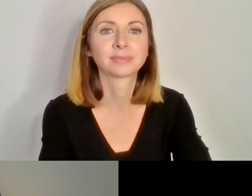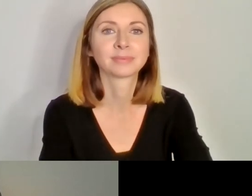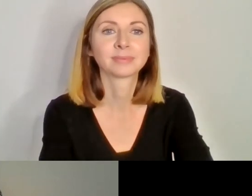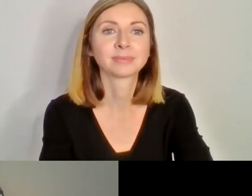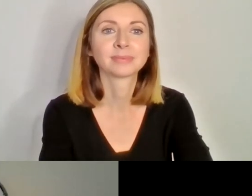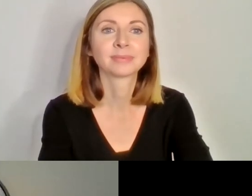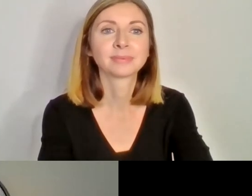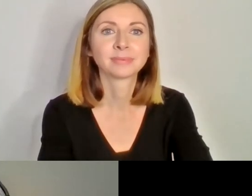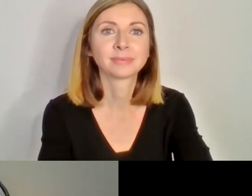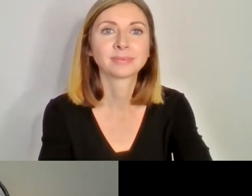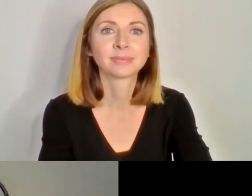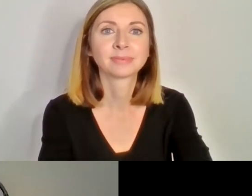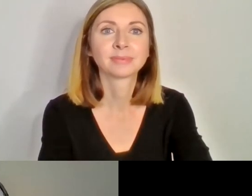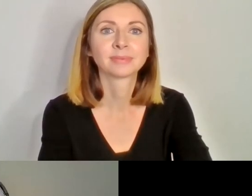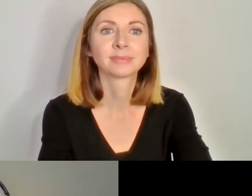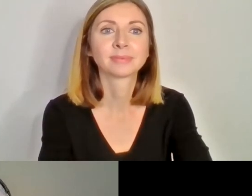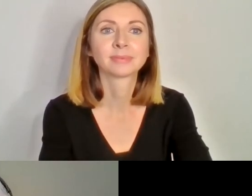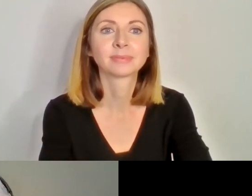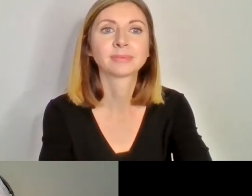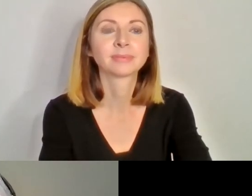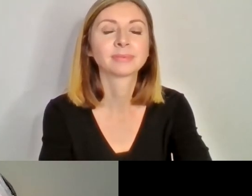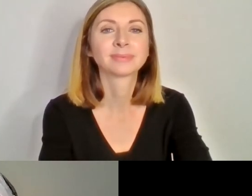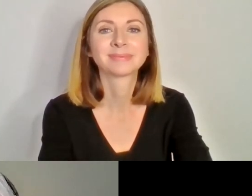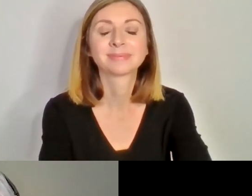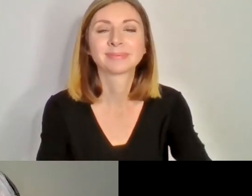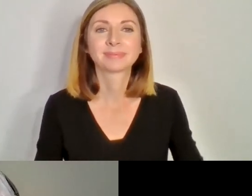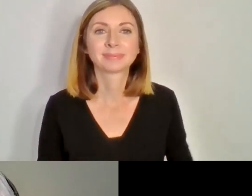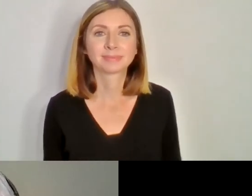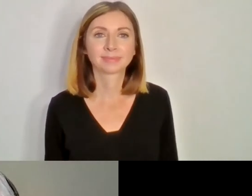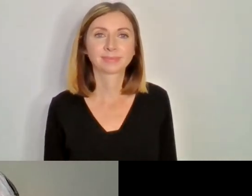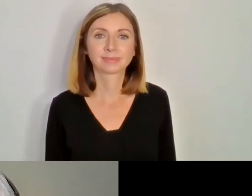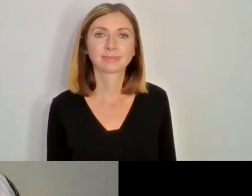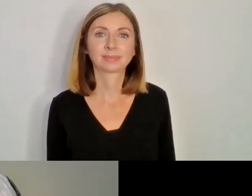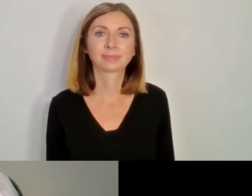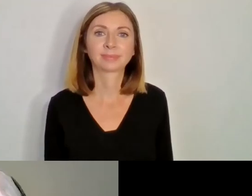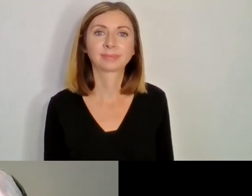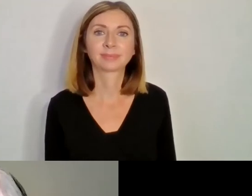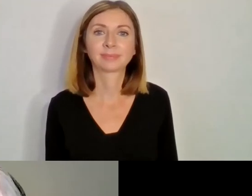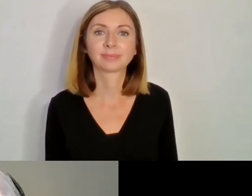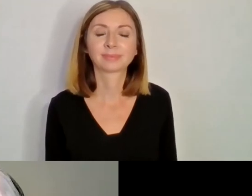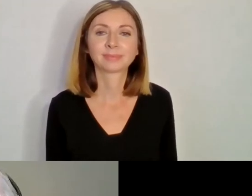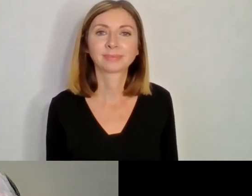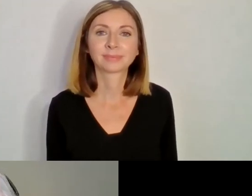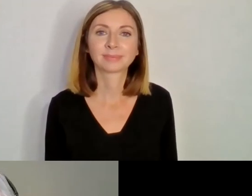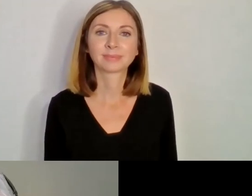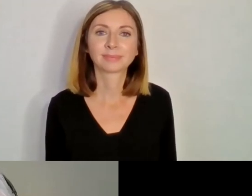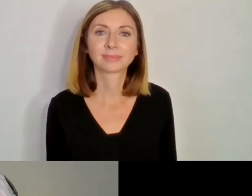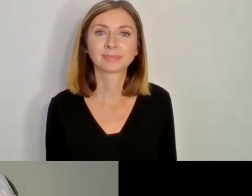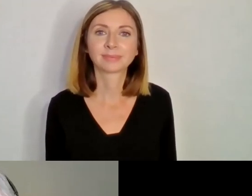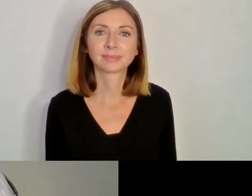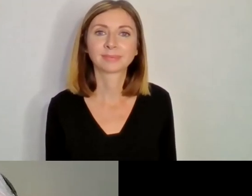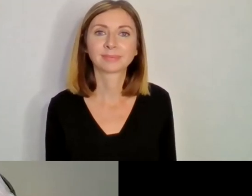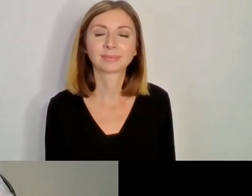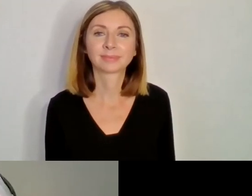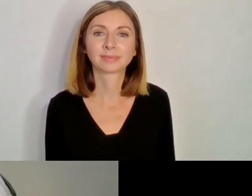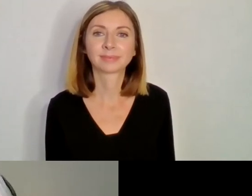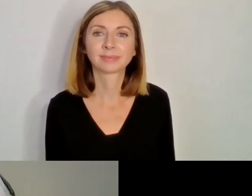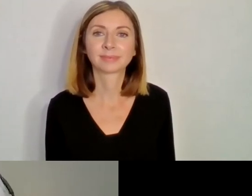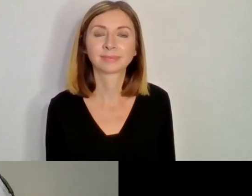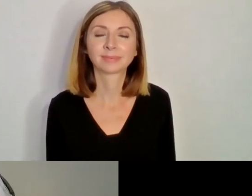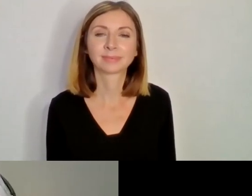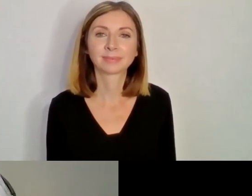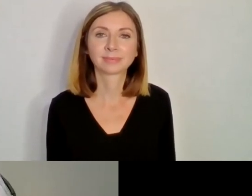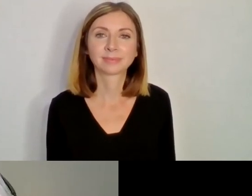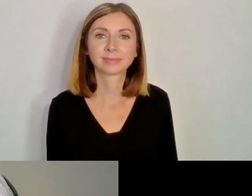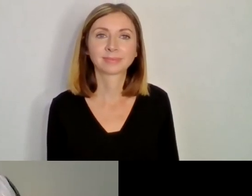we're all together with those two beautiful but we're all together and we're them. let everybody know how